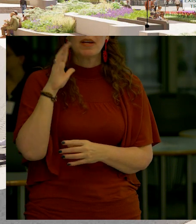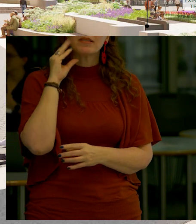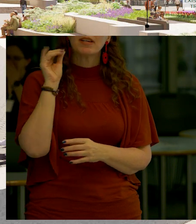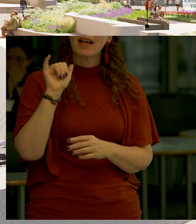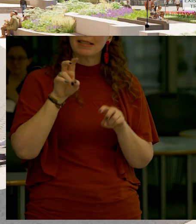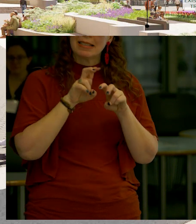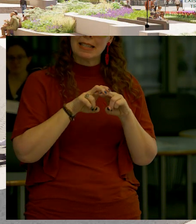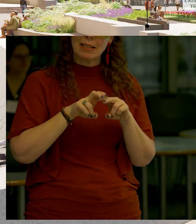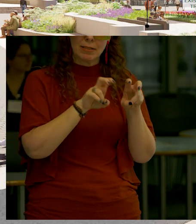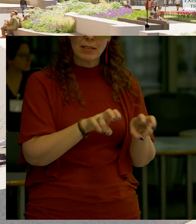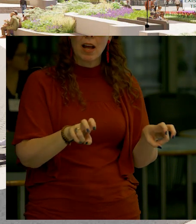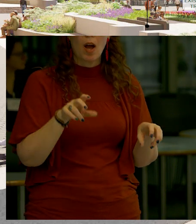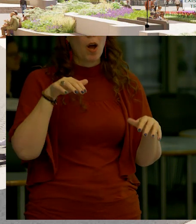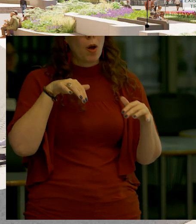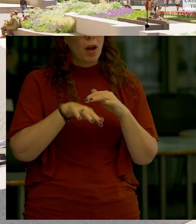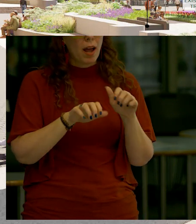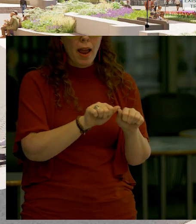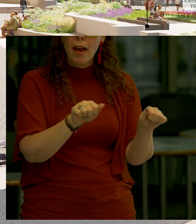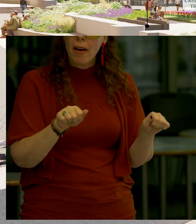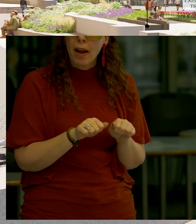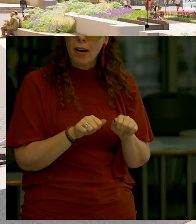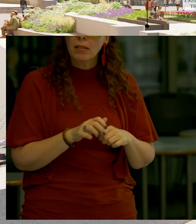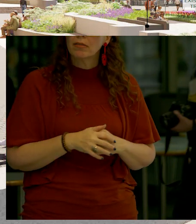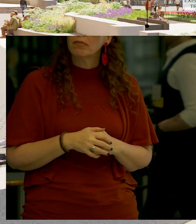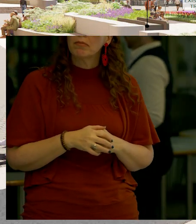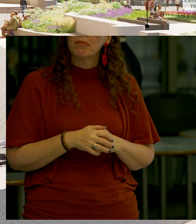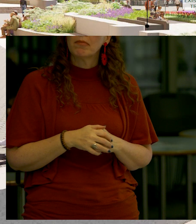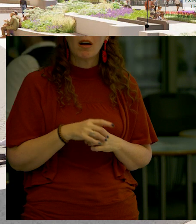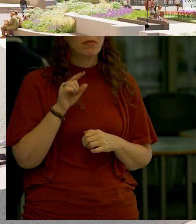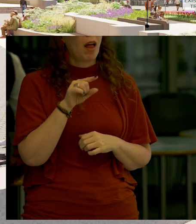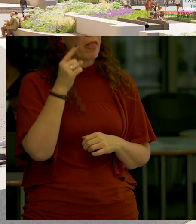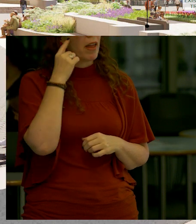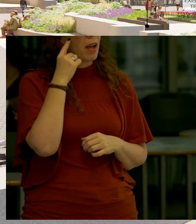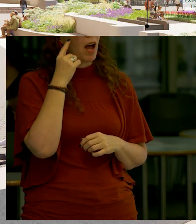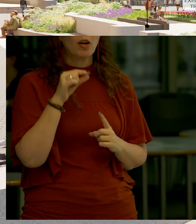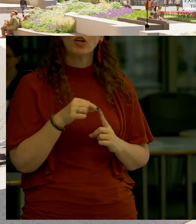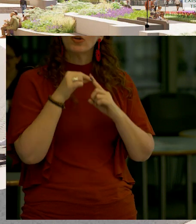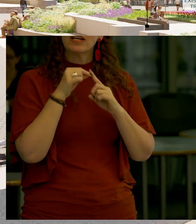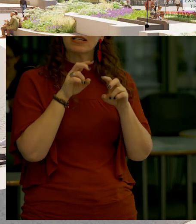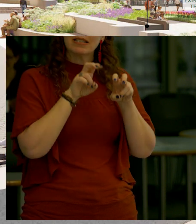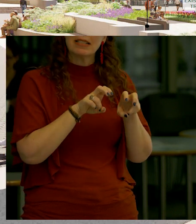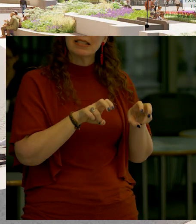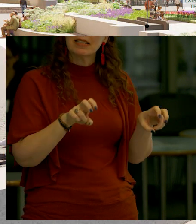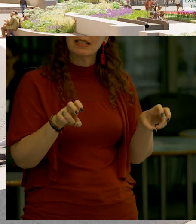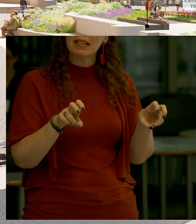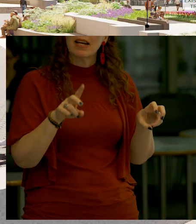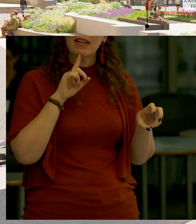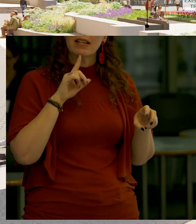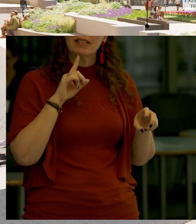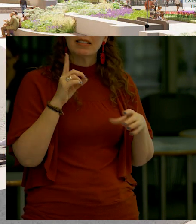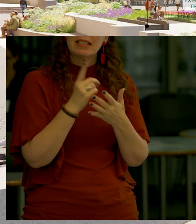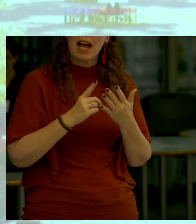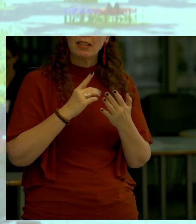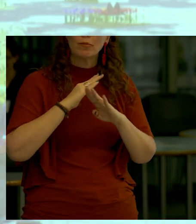I think someone could actually walk into this area and just think of it as a unique seeding arrangement as opposed to something that was designed